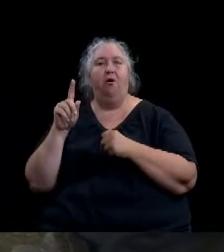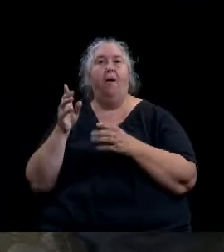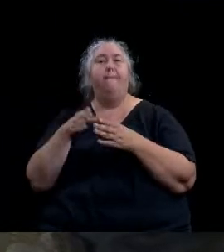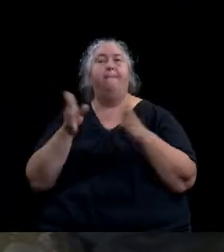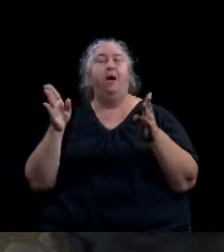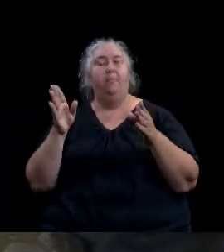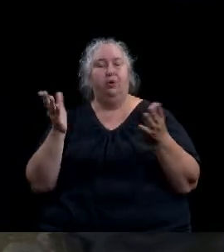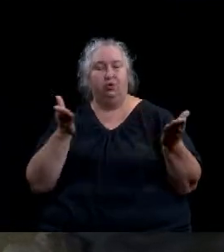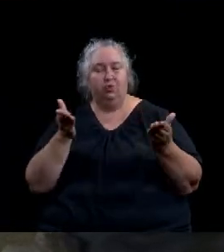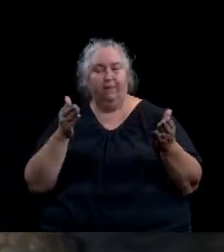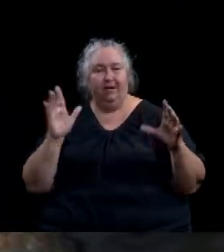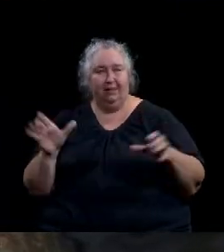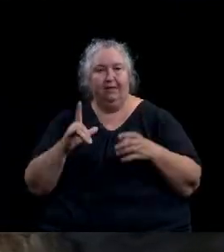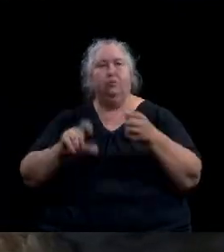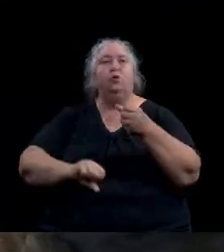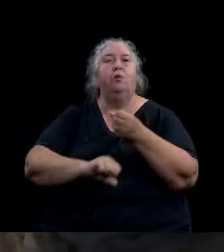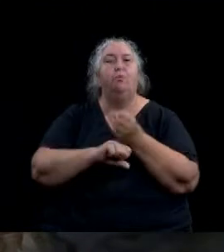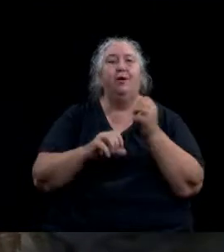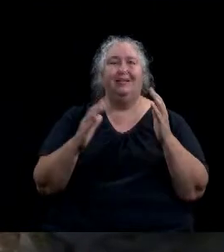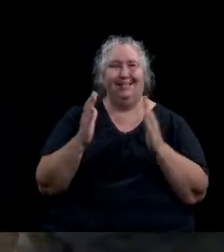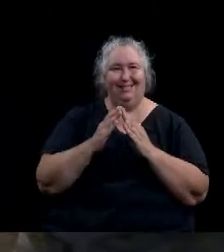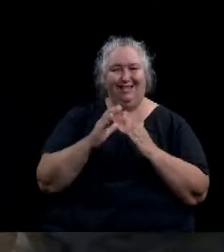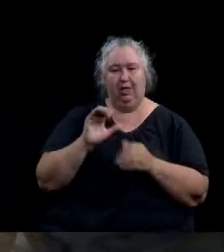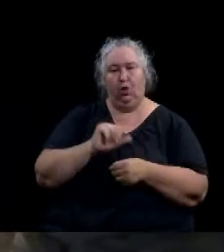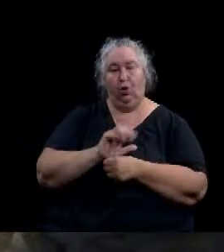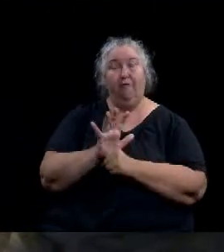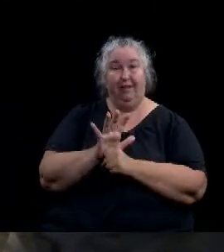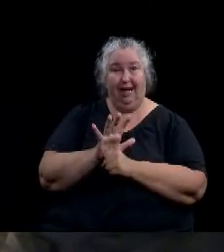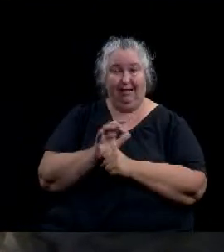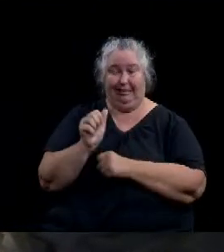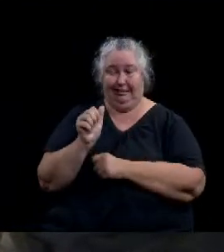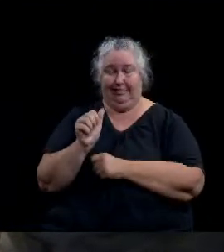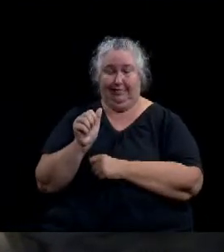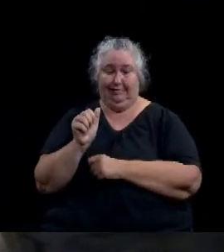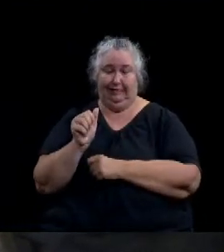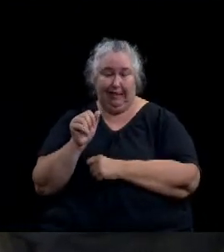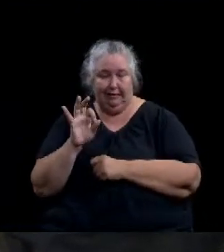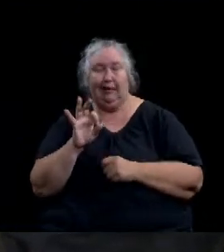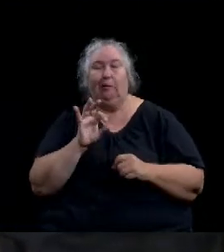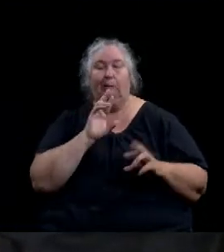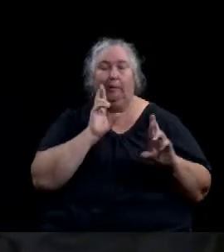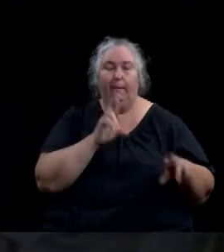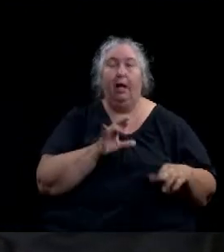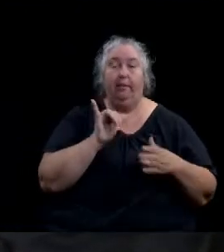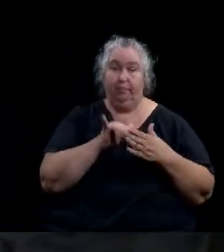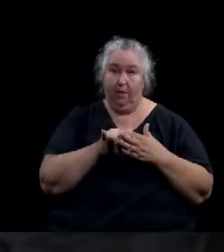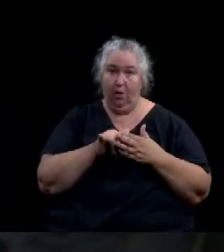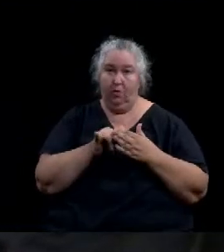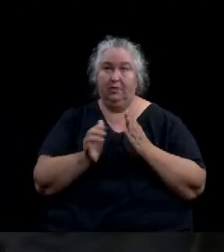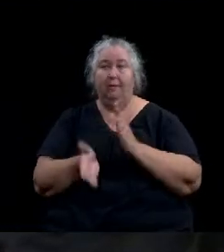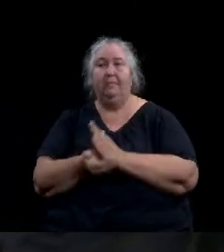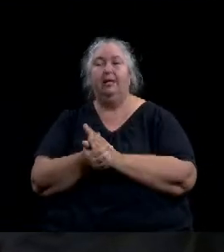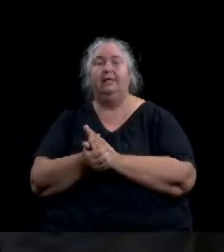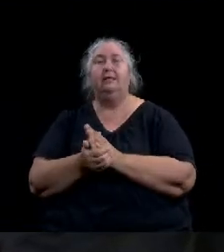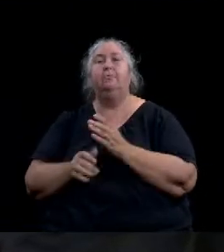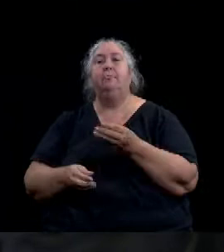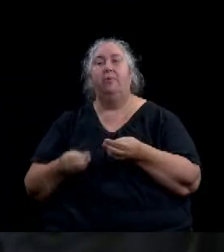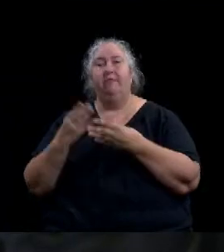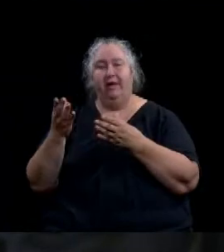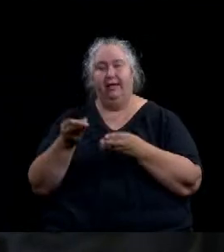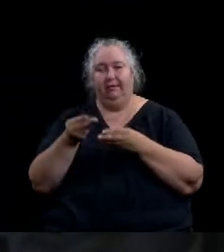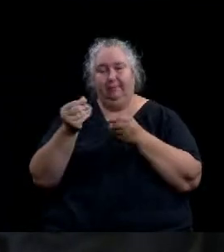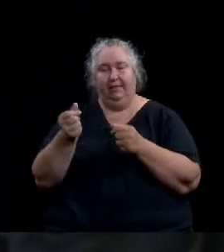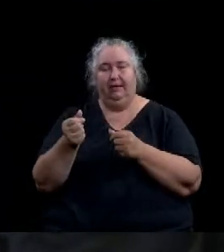-19 response. The proposed amendment will provide spending of federal funding from the U.S. Department of Housing and Urban Development